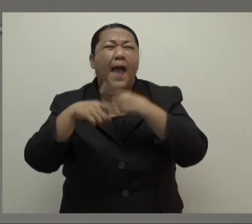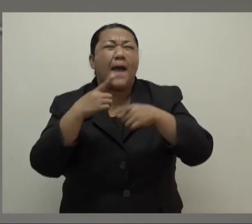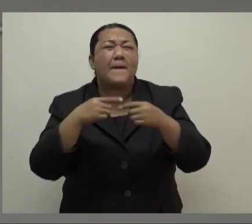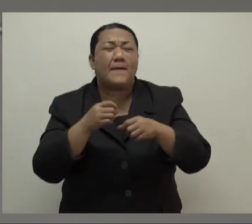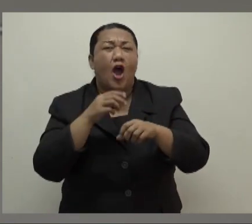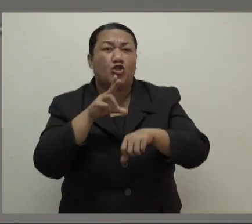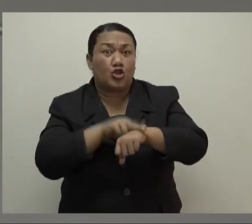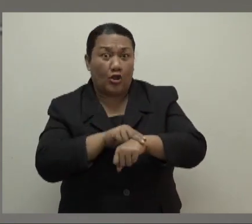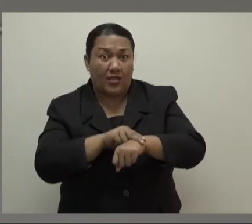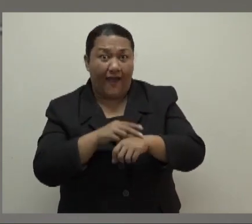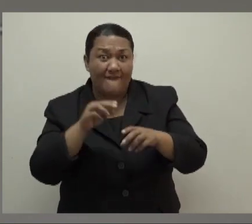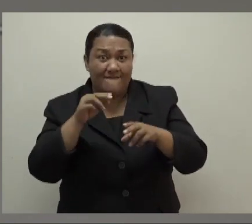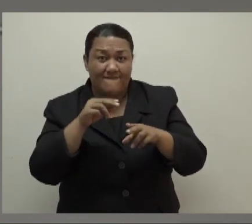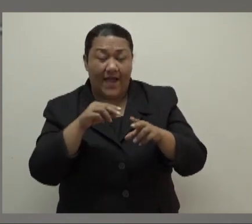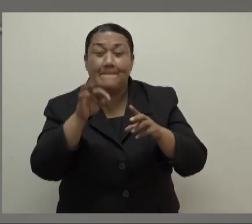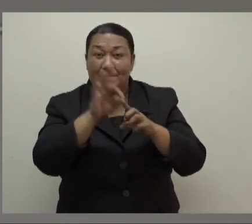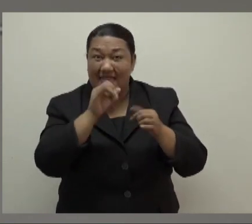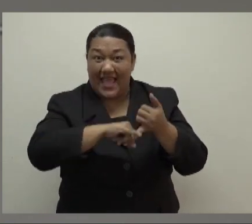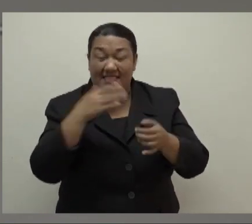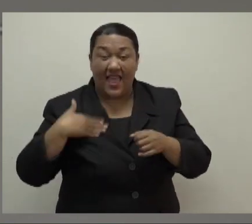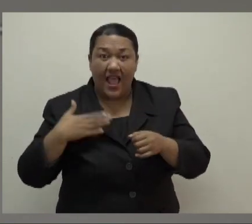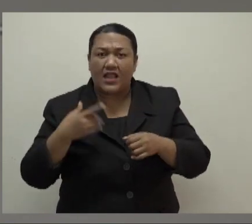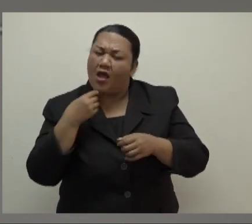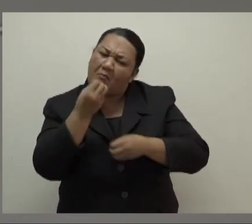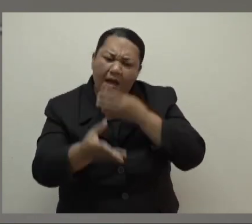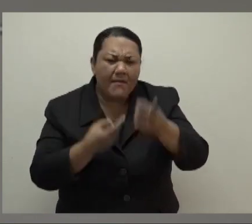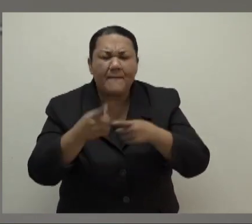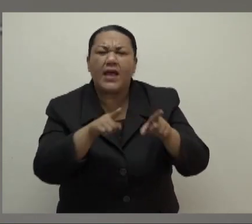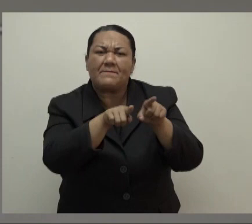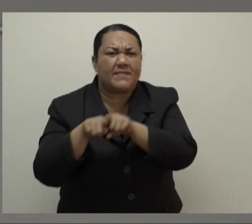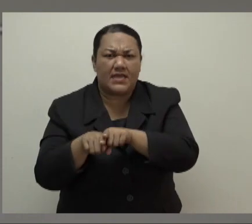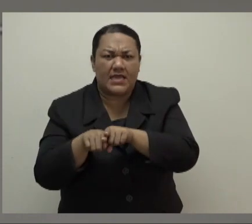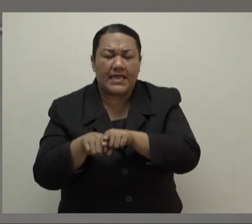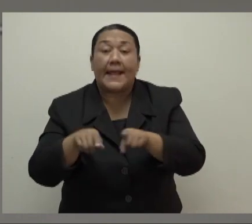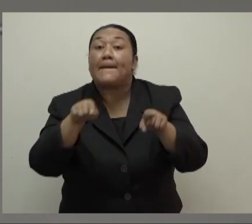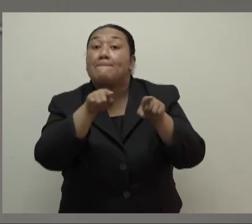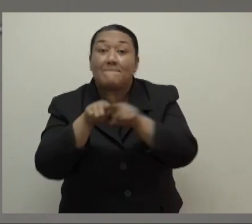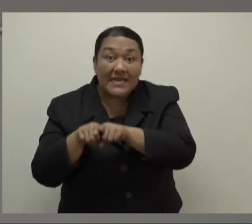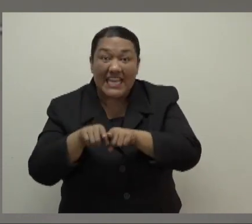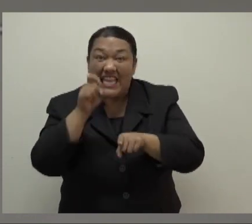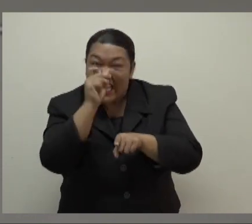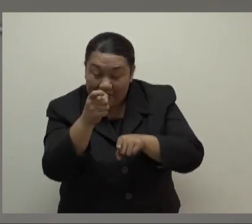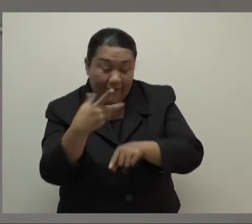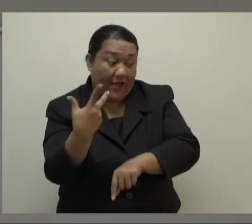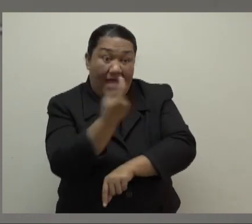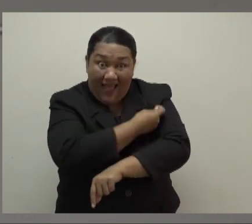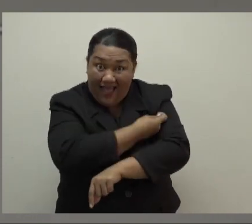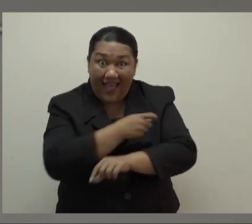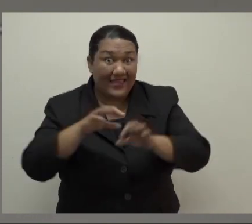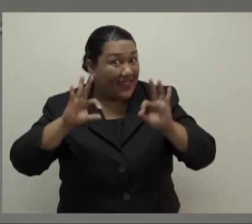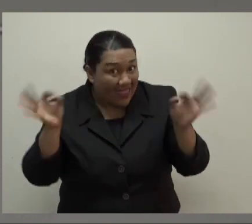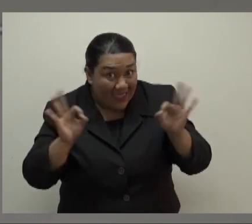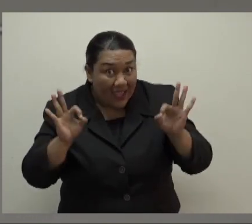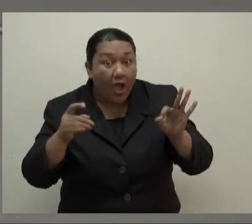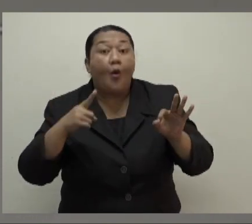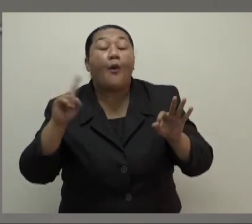that getting vaccinated does not necessarily mean you won't necessarily not get the vaccine and the virus, but you won't